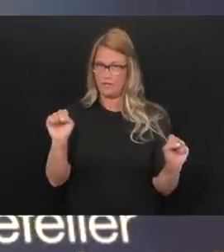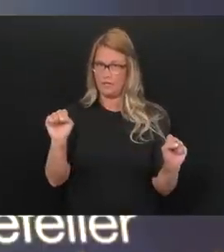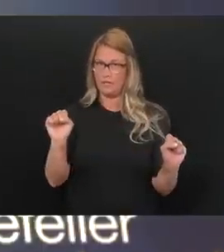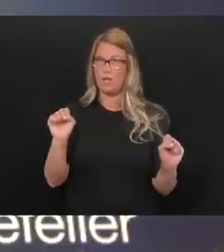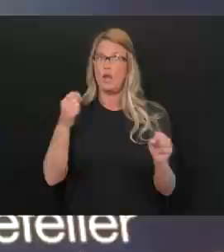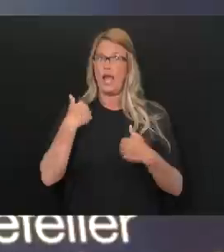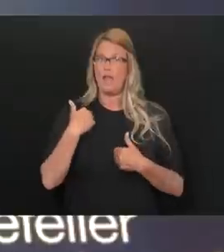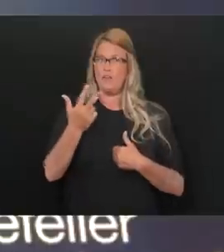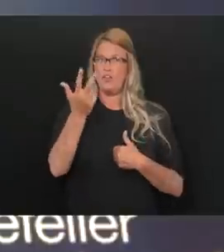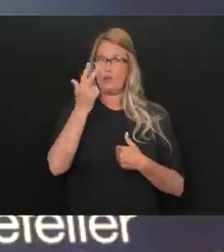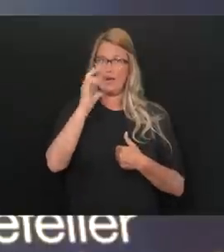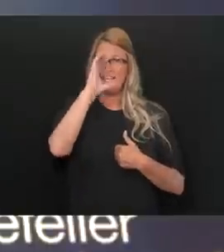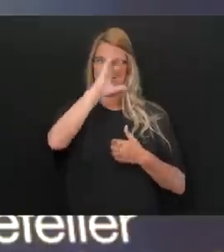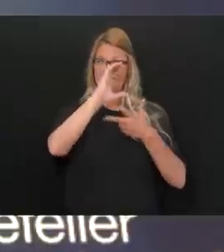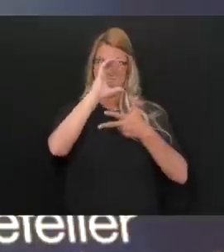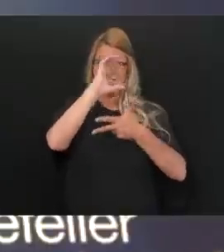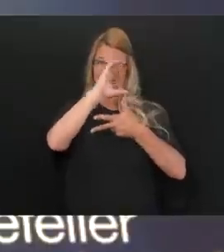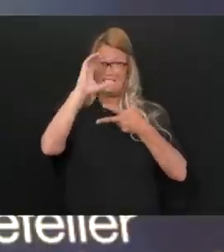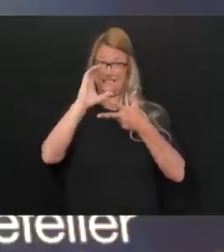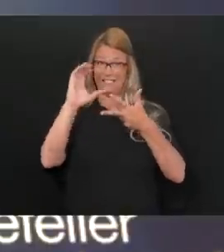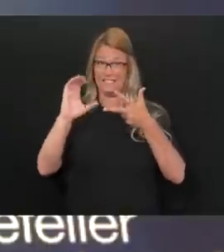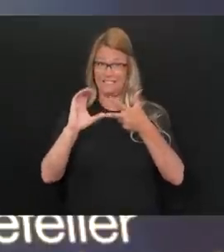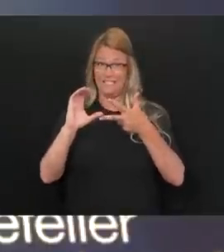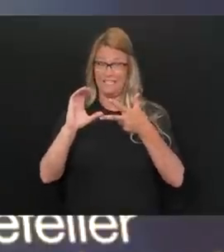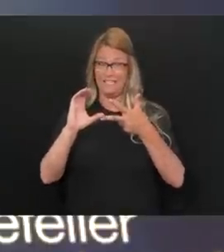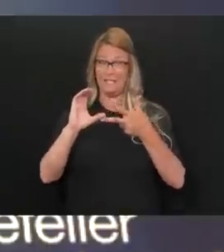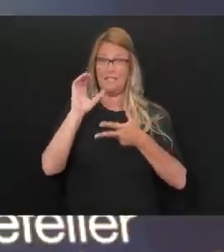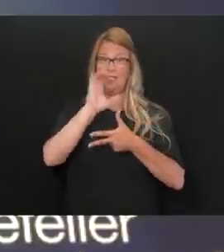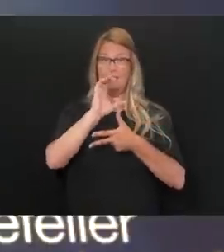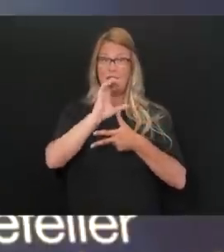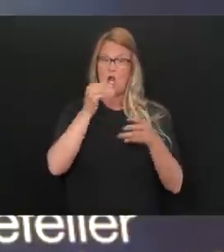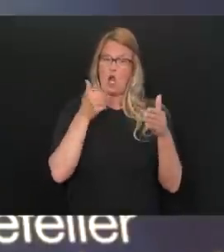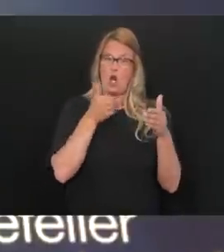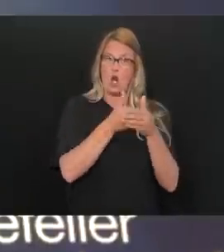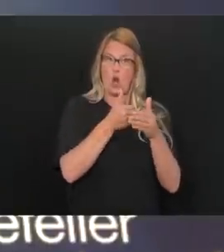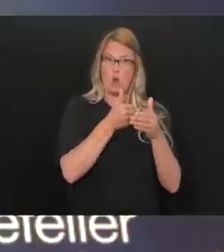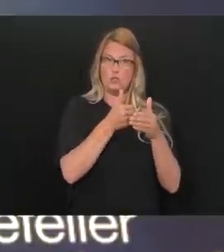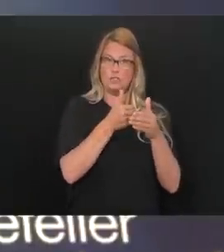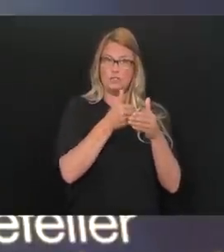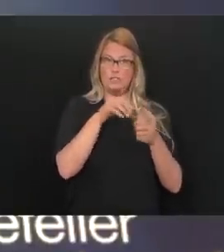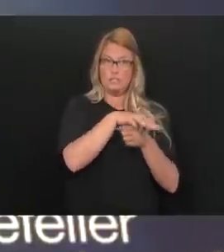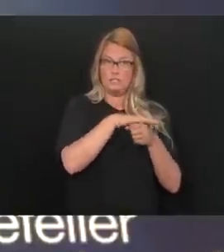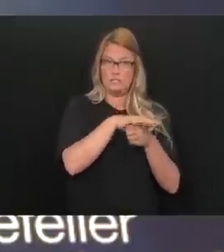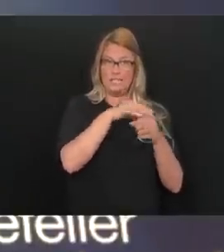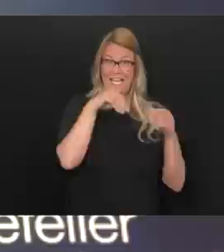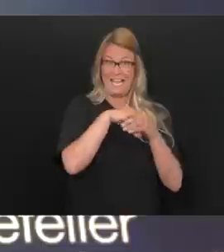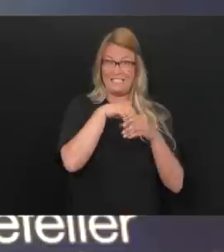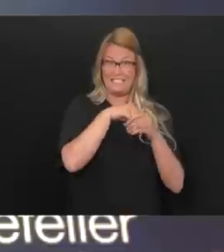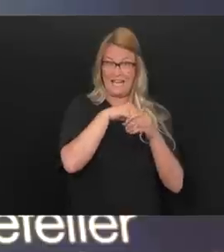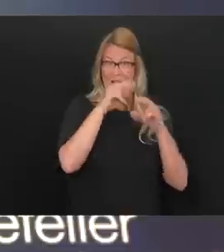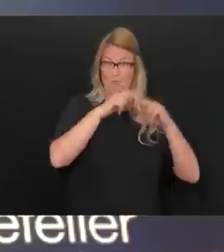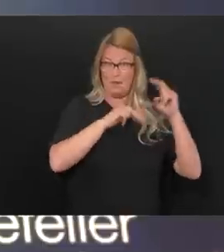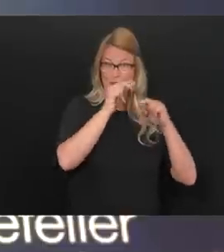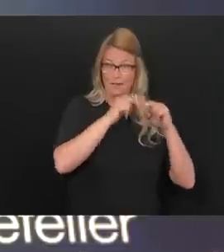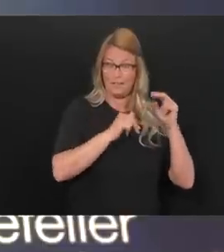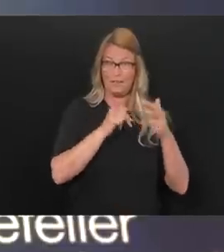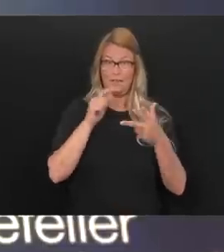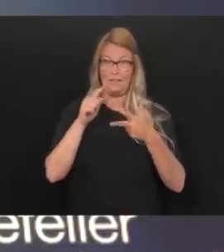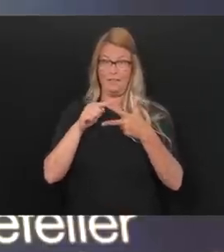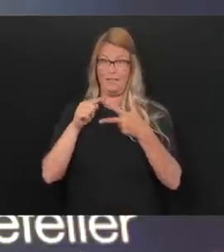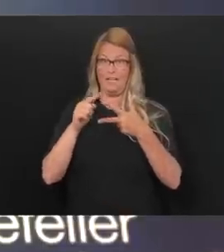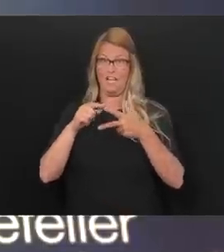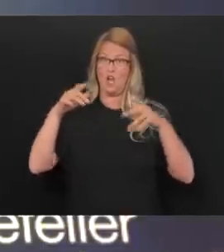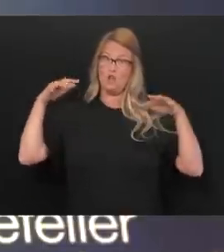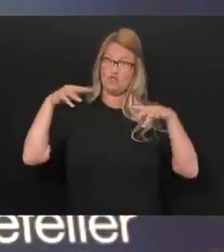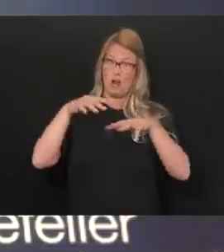three C's that we need to pay attention to. That is close quarters. That's being inside with other people. That's crowds